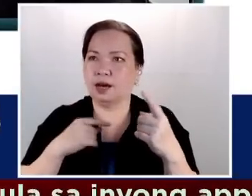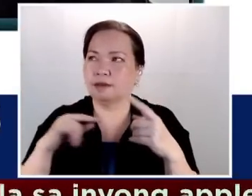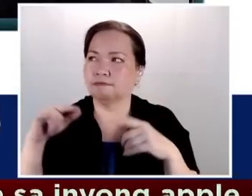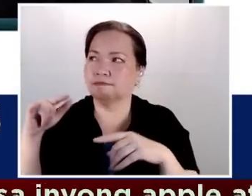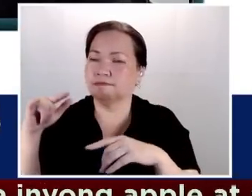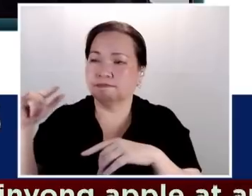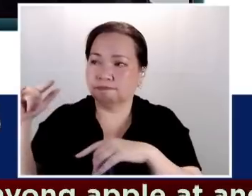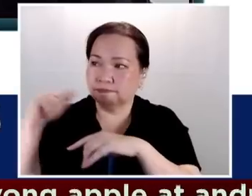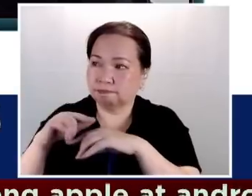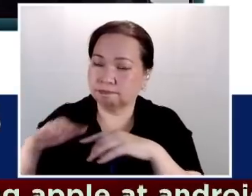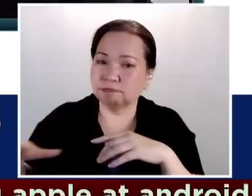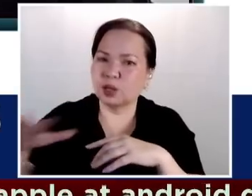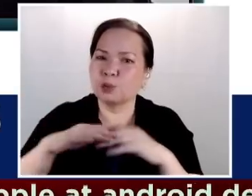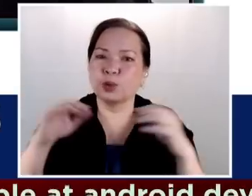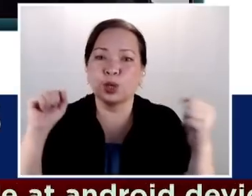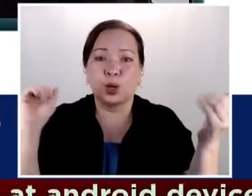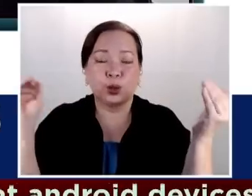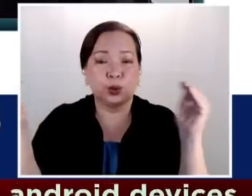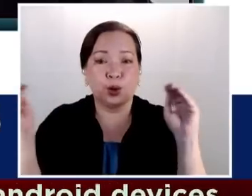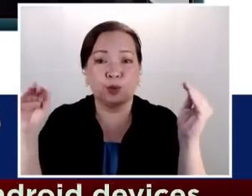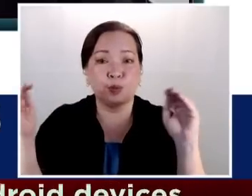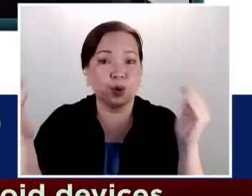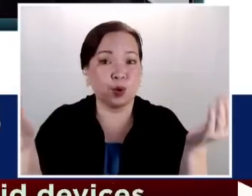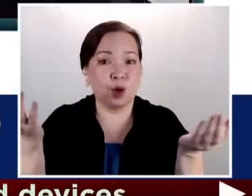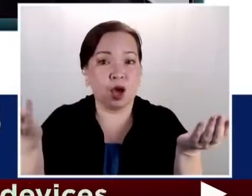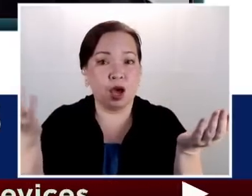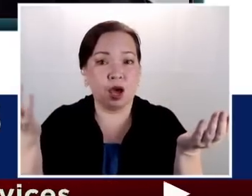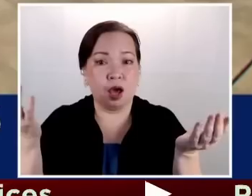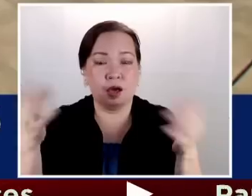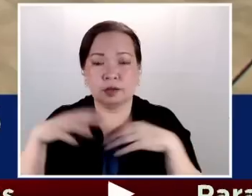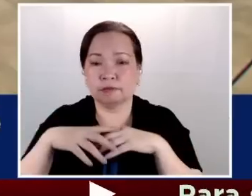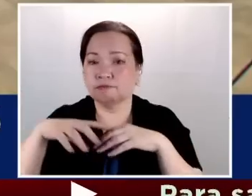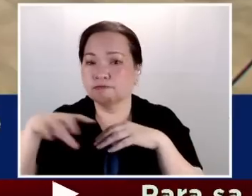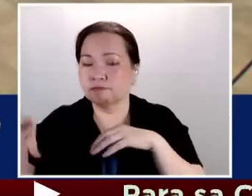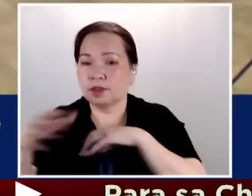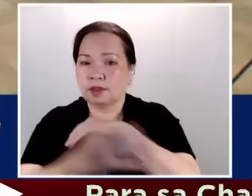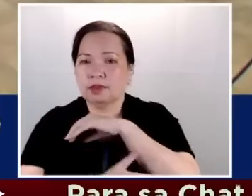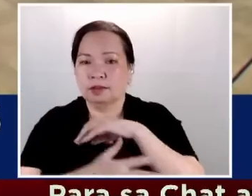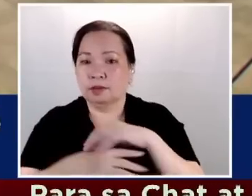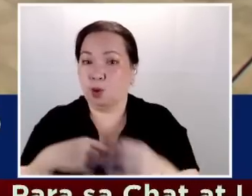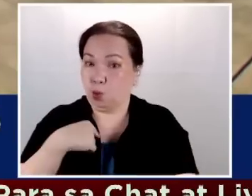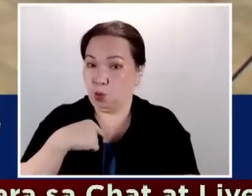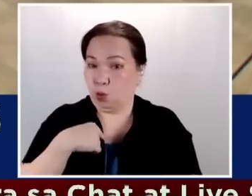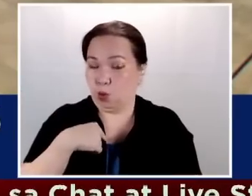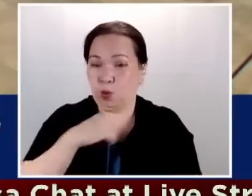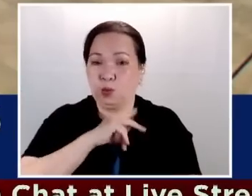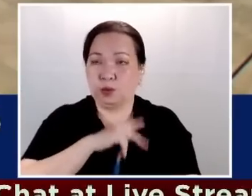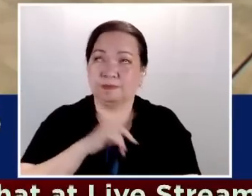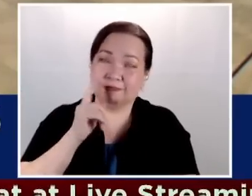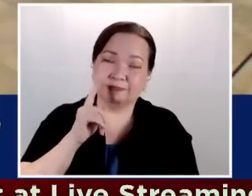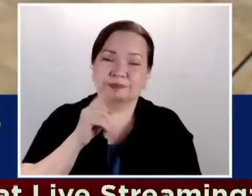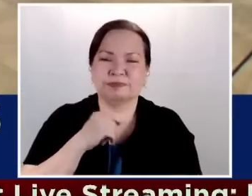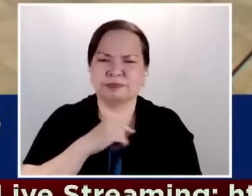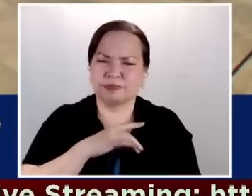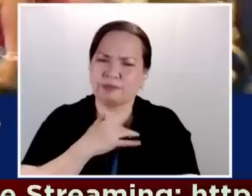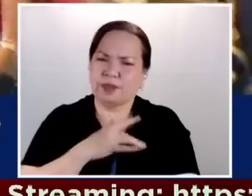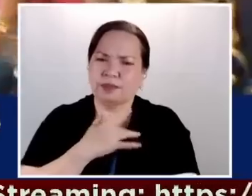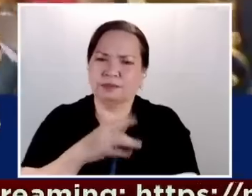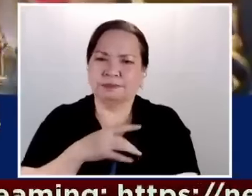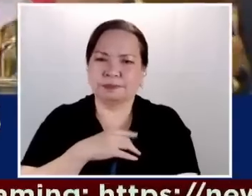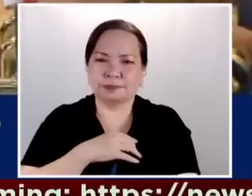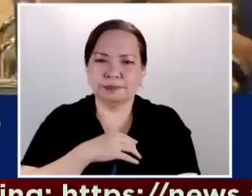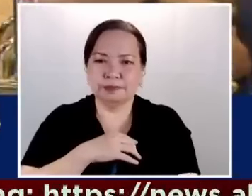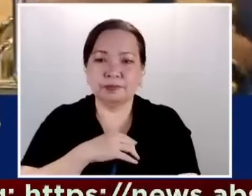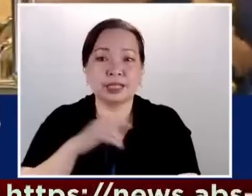the facilities in our neighboring countries. Me personally, I think we